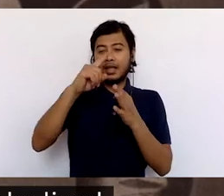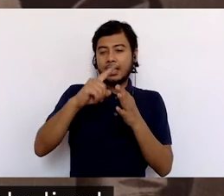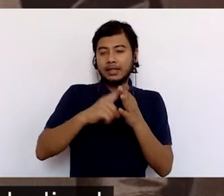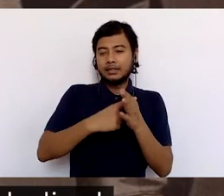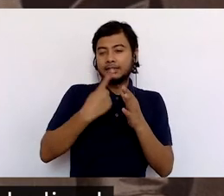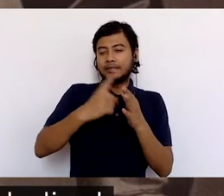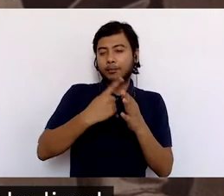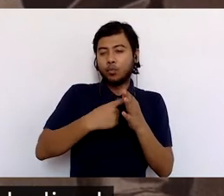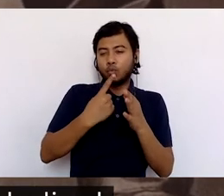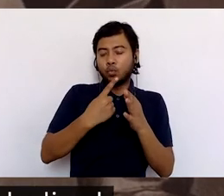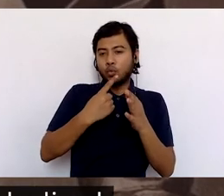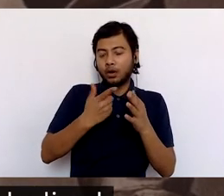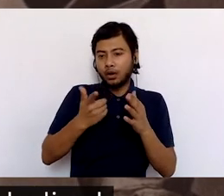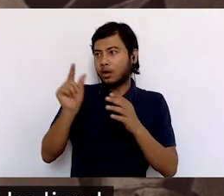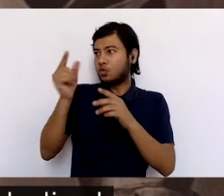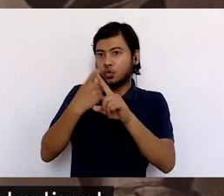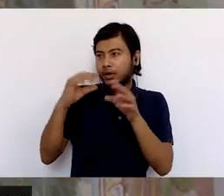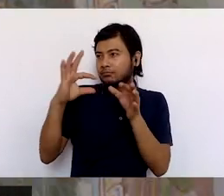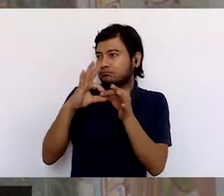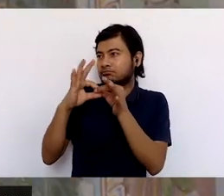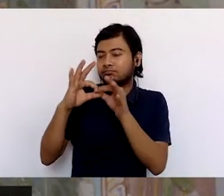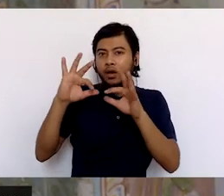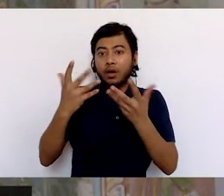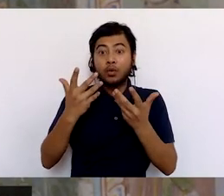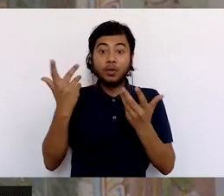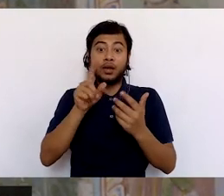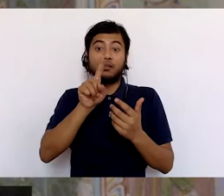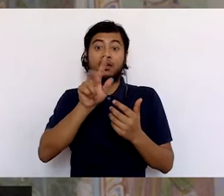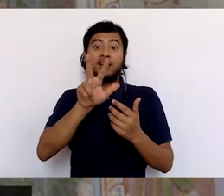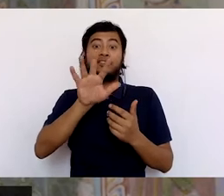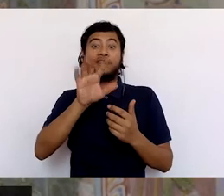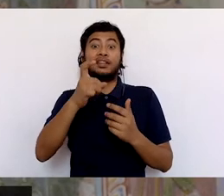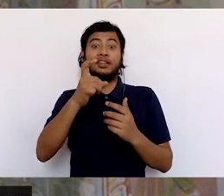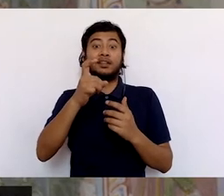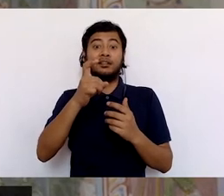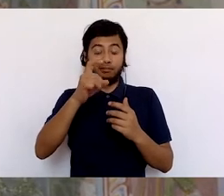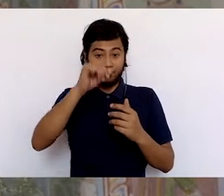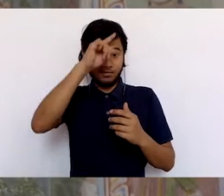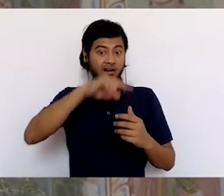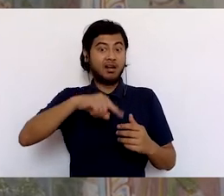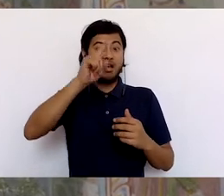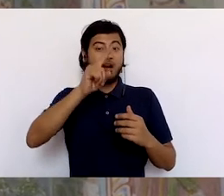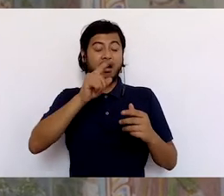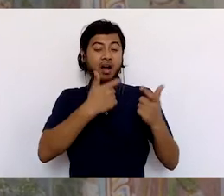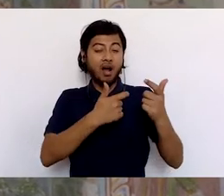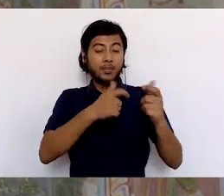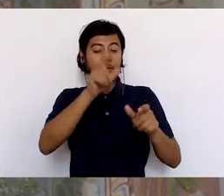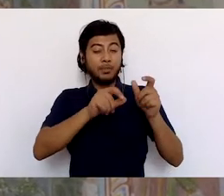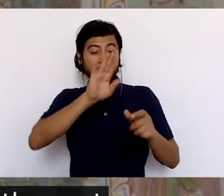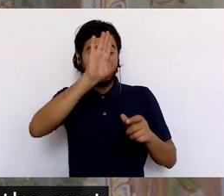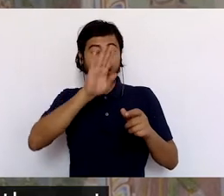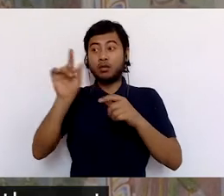of the rapidly changing times in which he lived, in which he had to negotiate Jaipur's place in a new British imperial world.